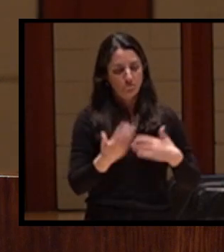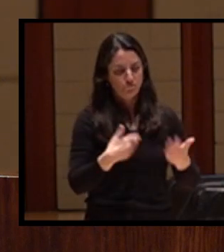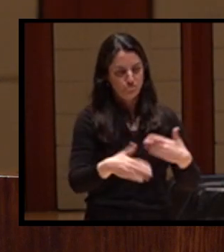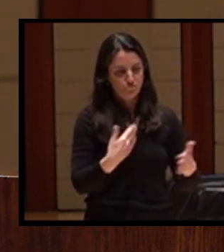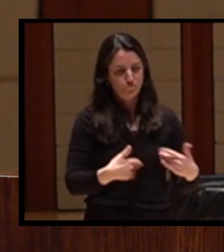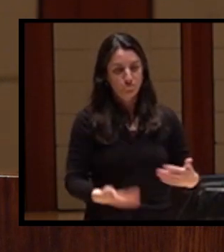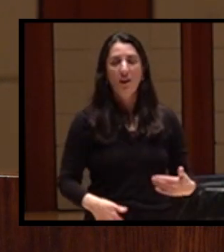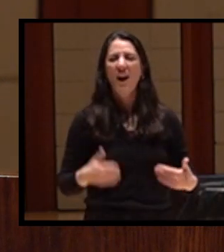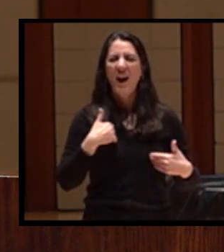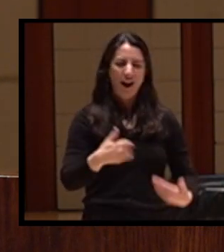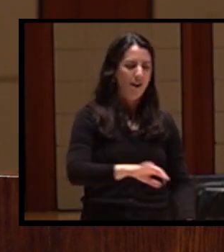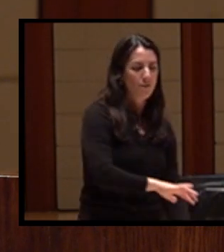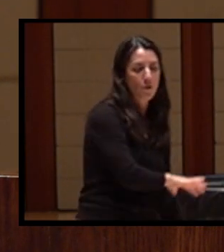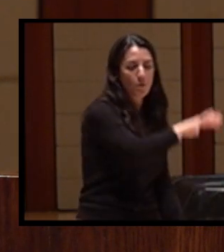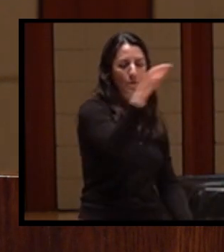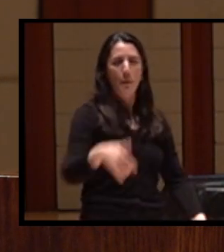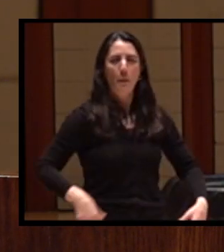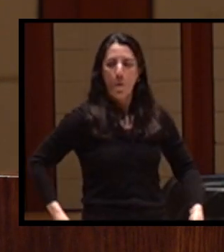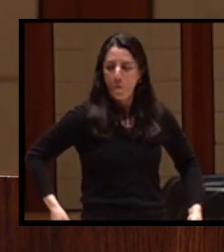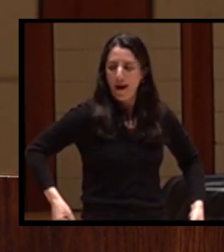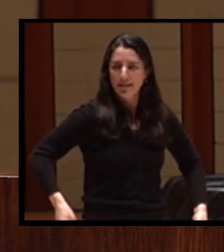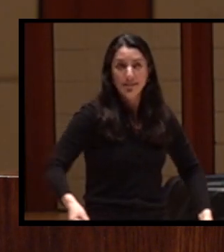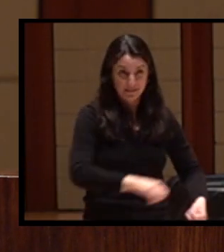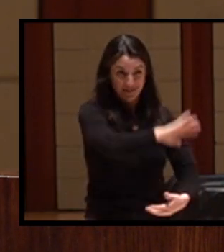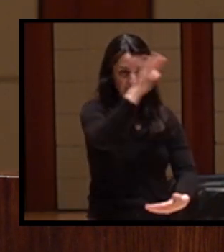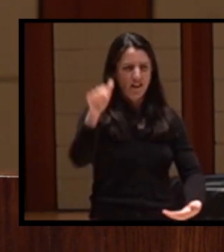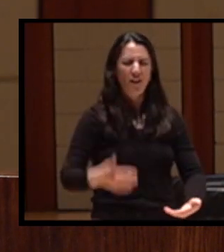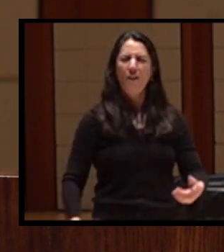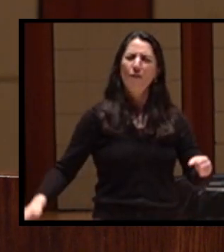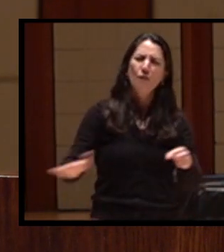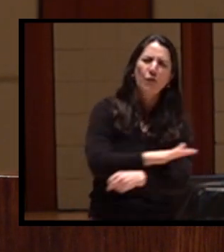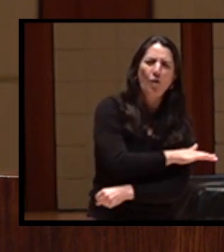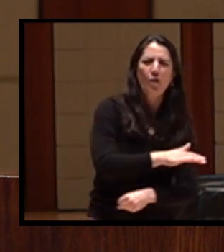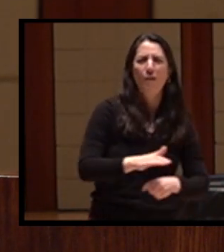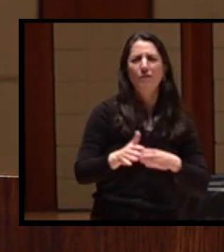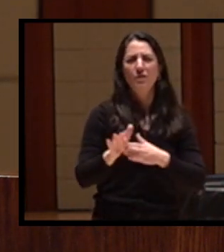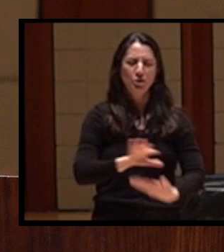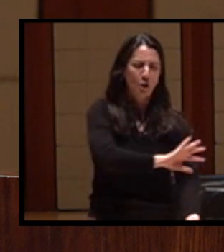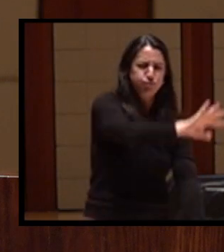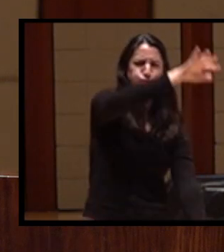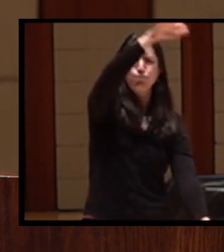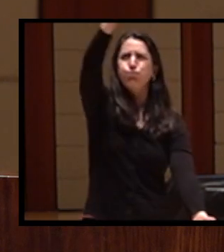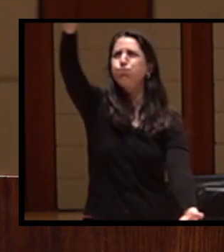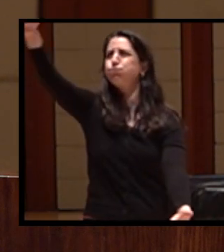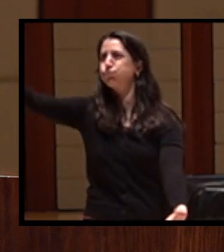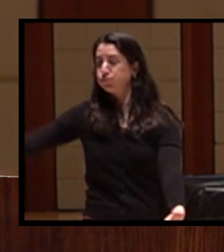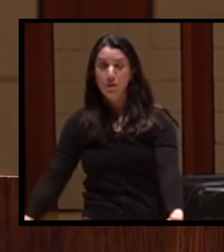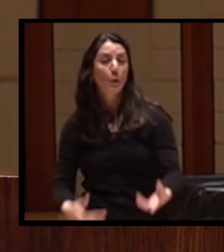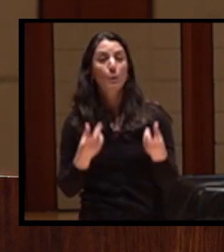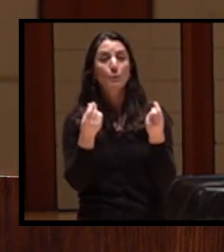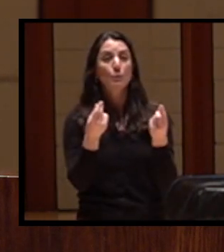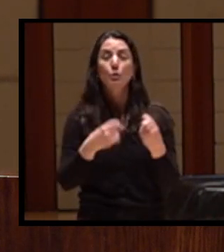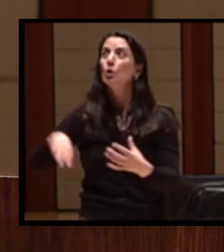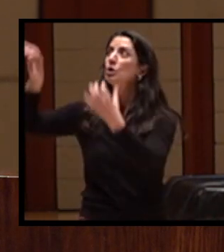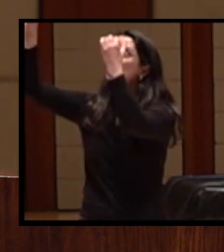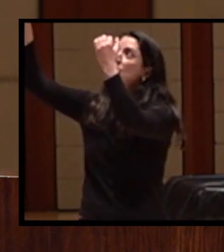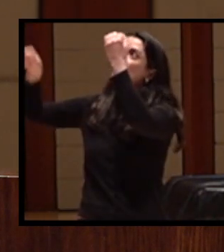branches to cover up their catch, and eventually selling fish to the mob in San Francisco.